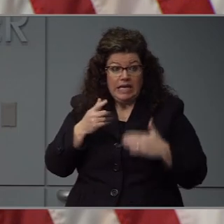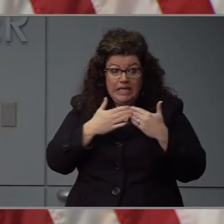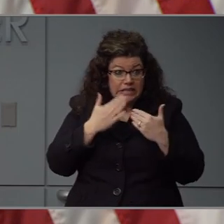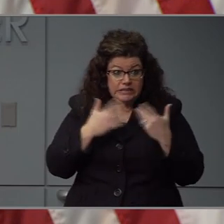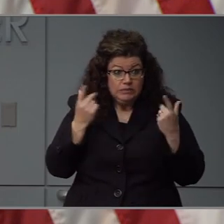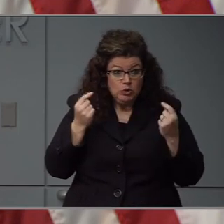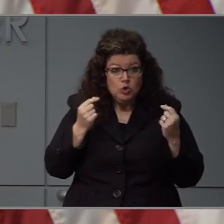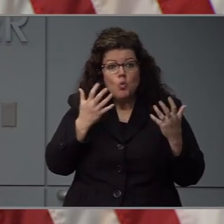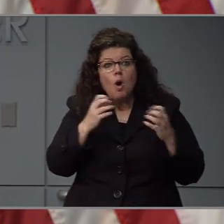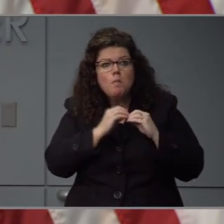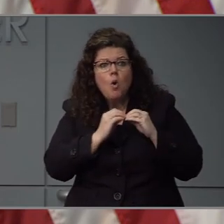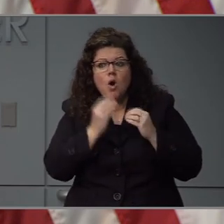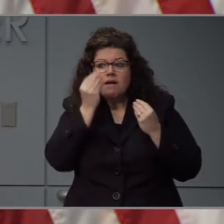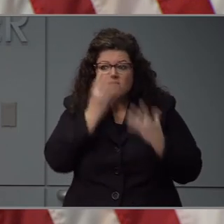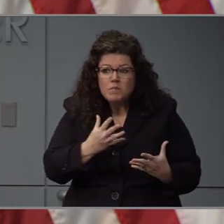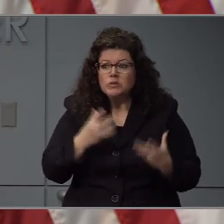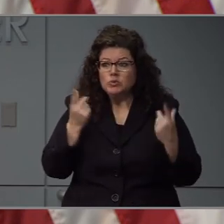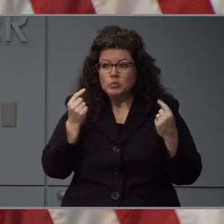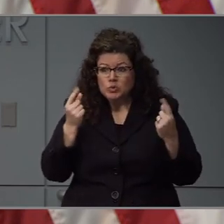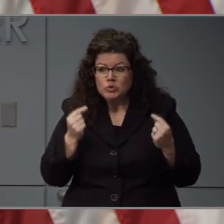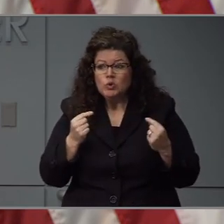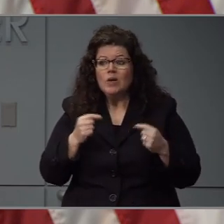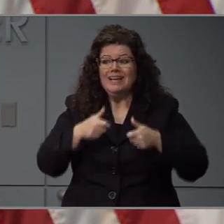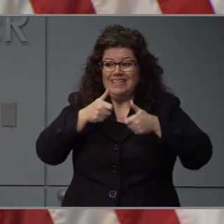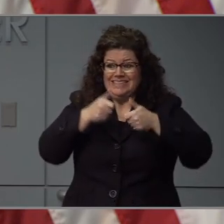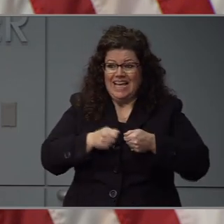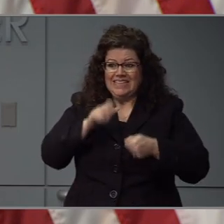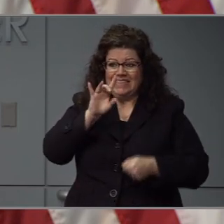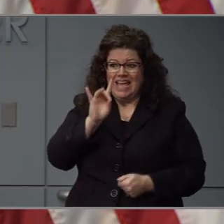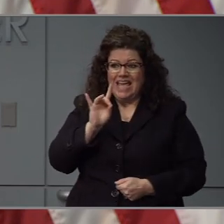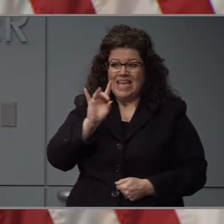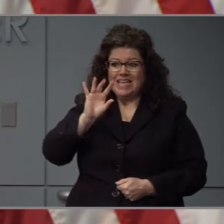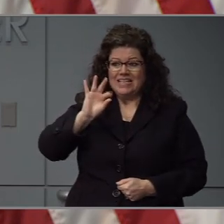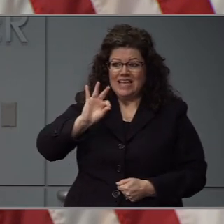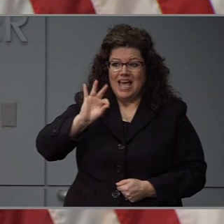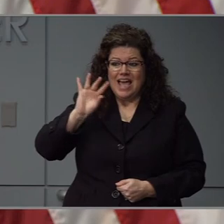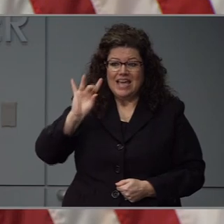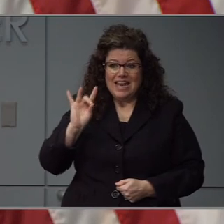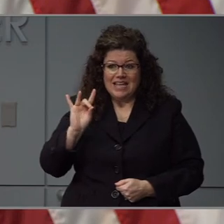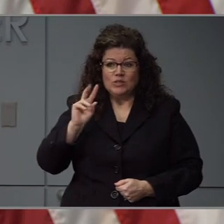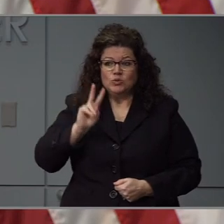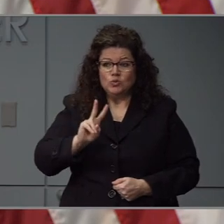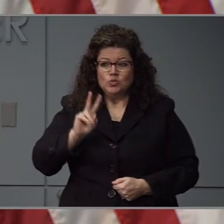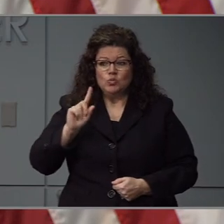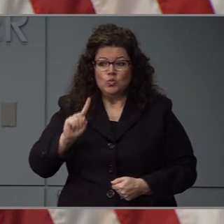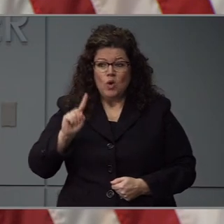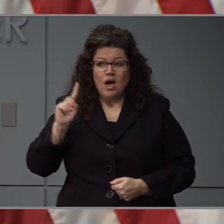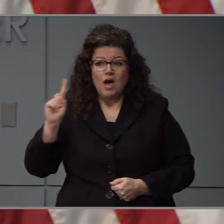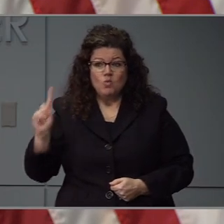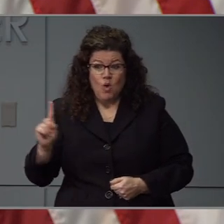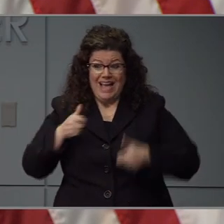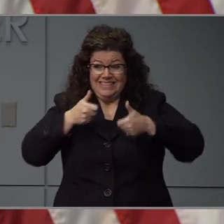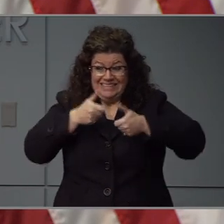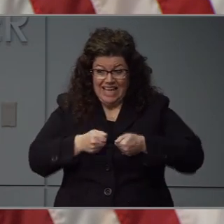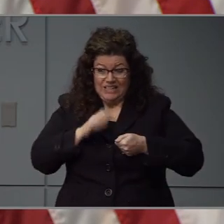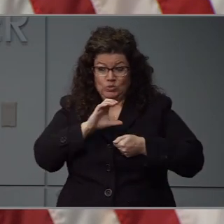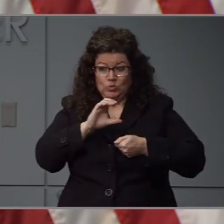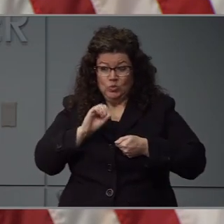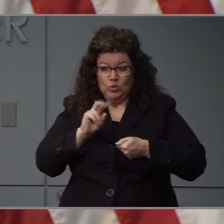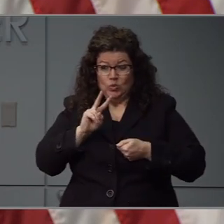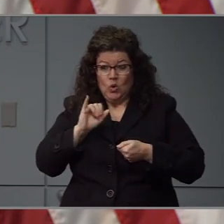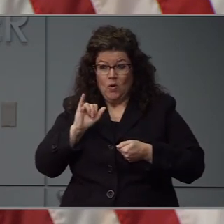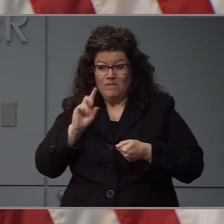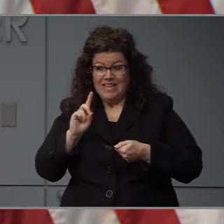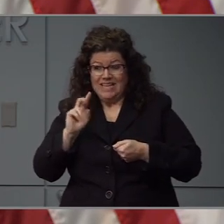COVIDNC to 898-211. Again, COVIDNC 898-211. And you'll receive